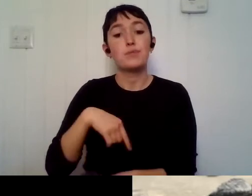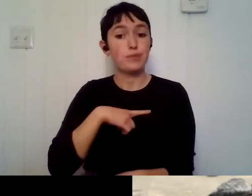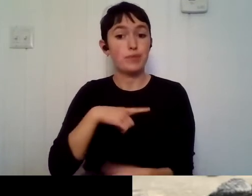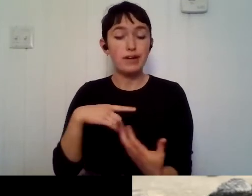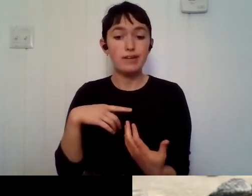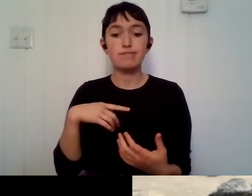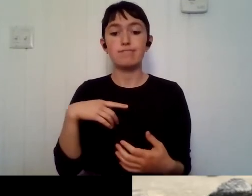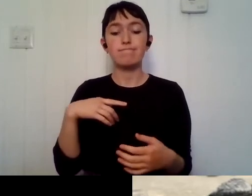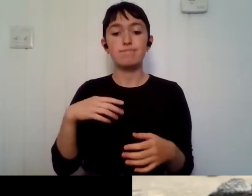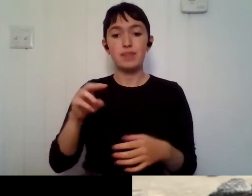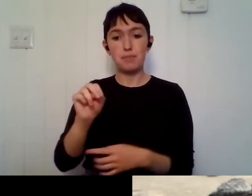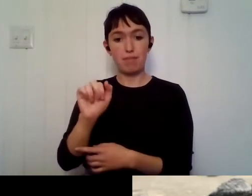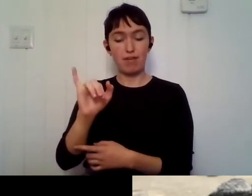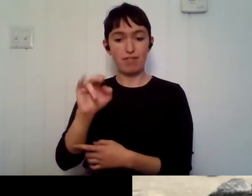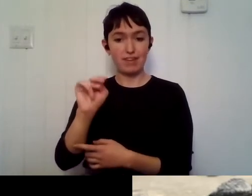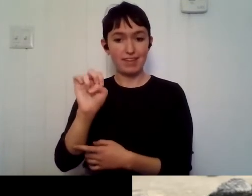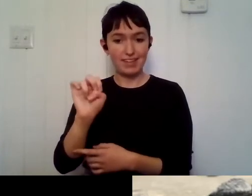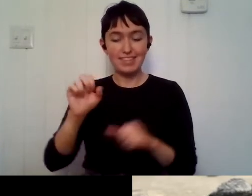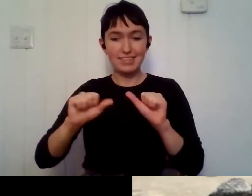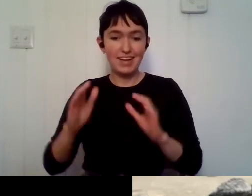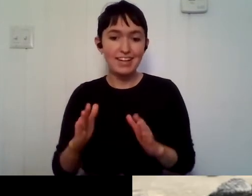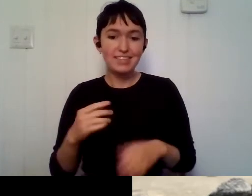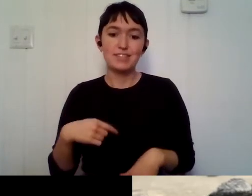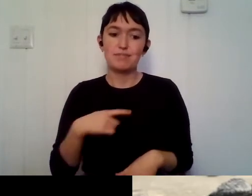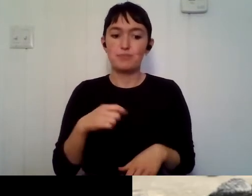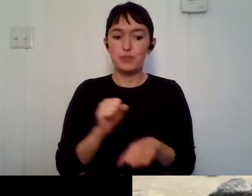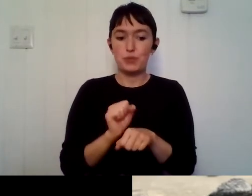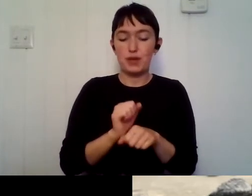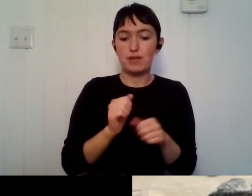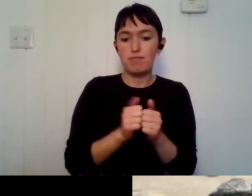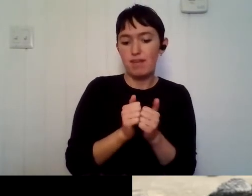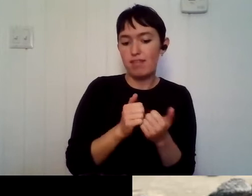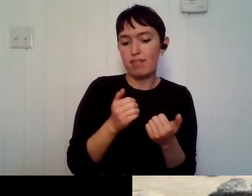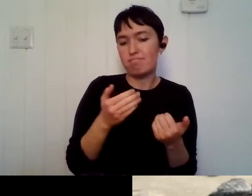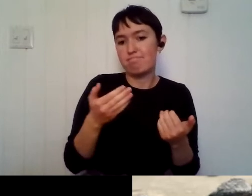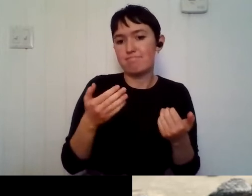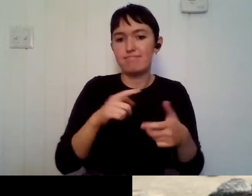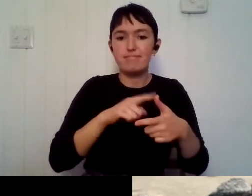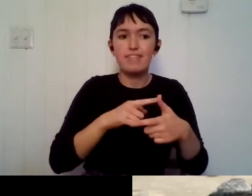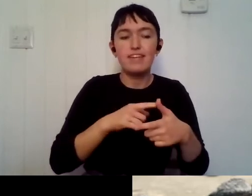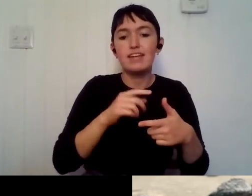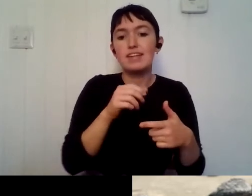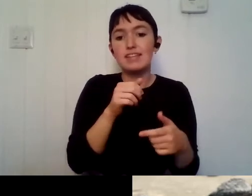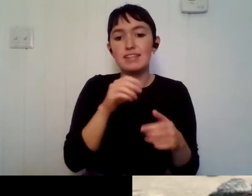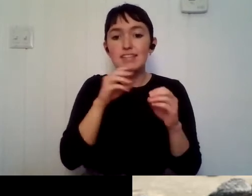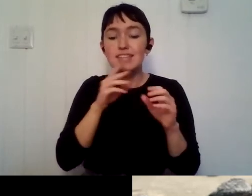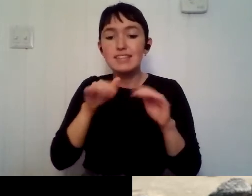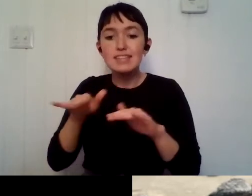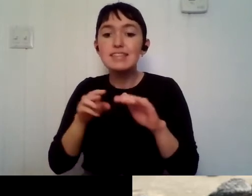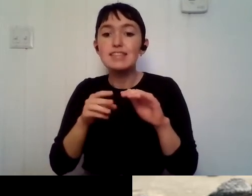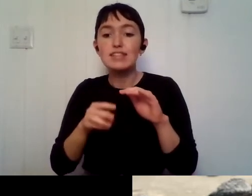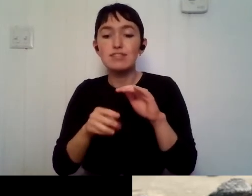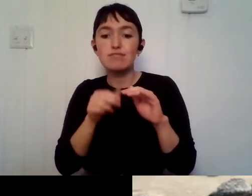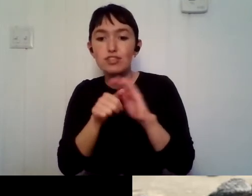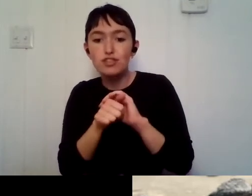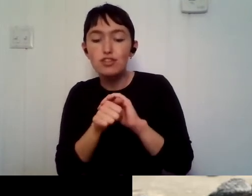Some of us work with sea turtles. Some of us work with curl and others work with like environmental DNA. Um, but we are, we